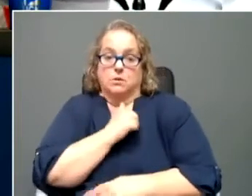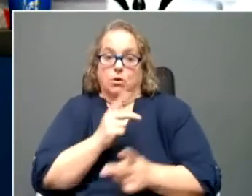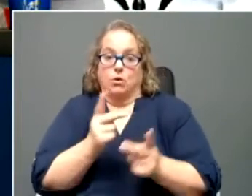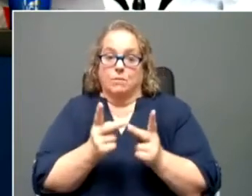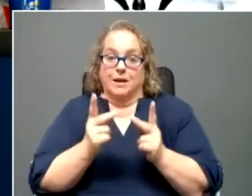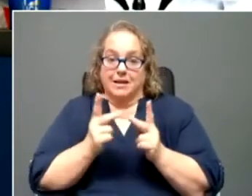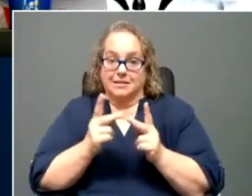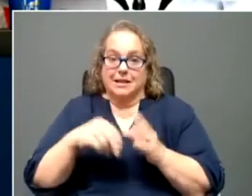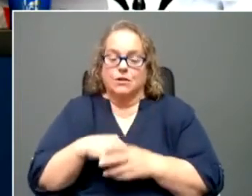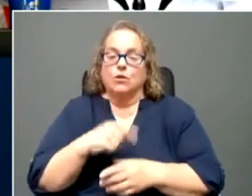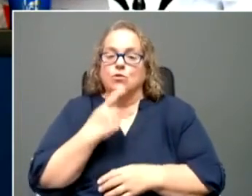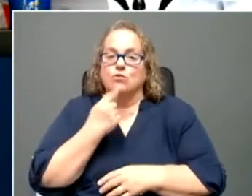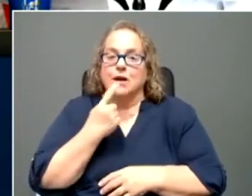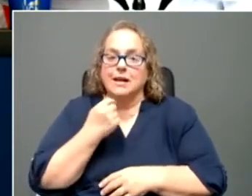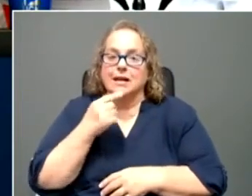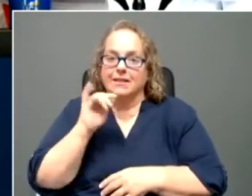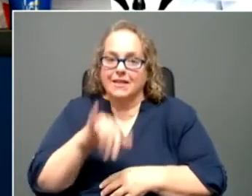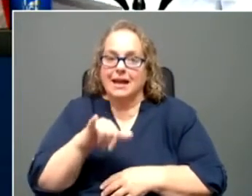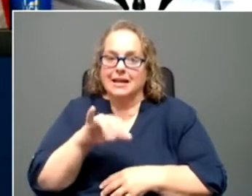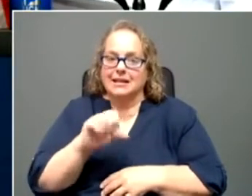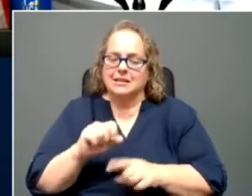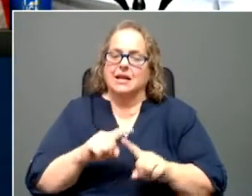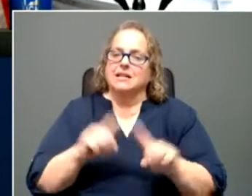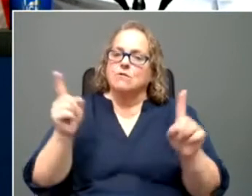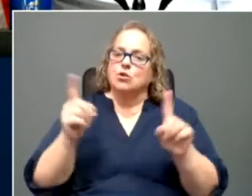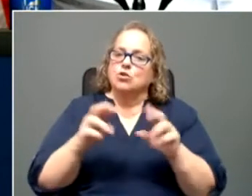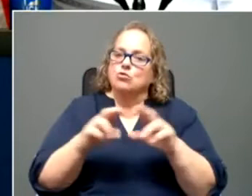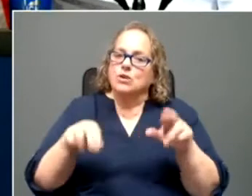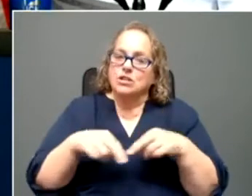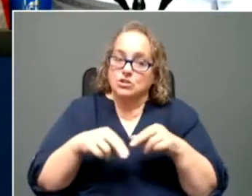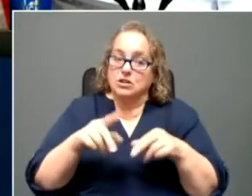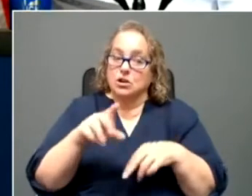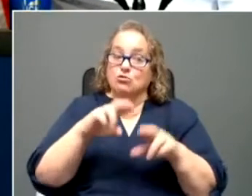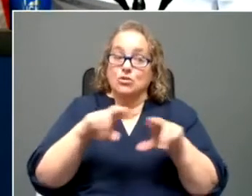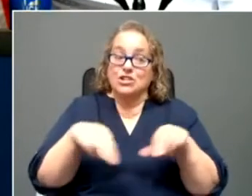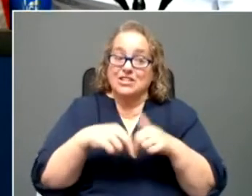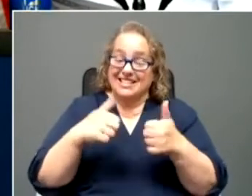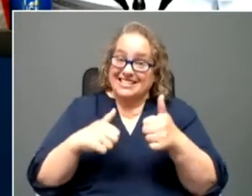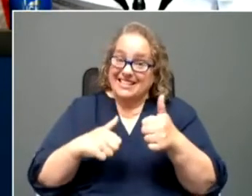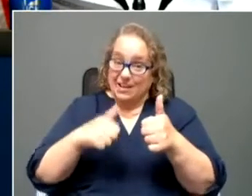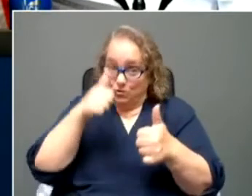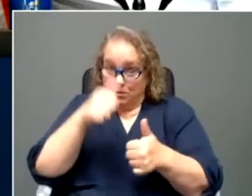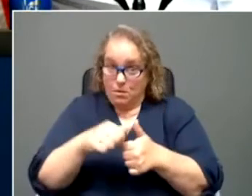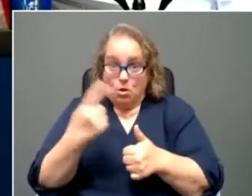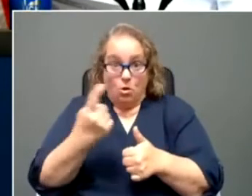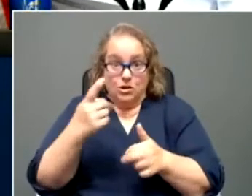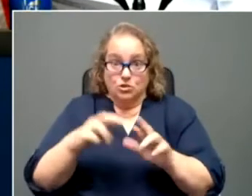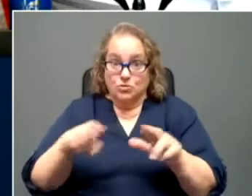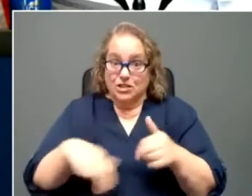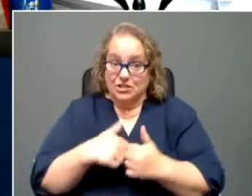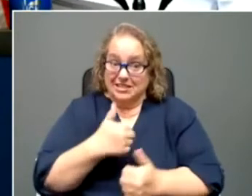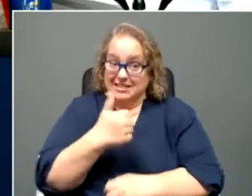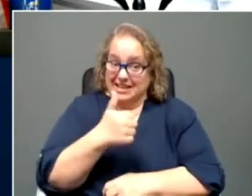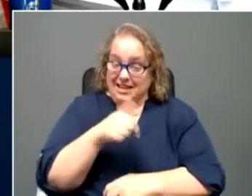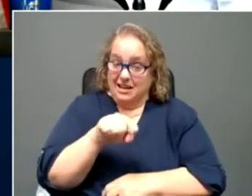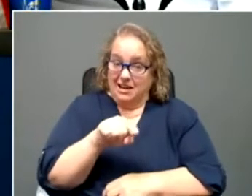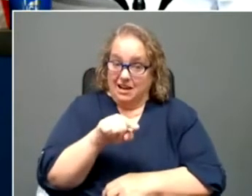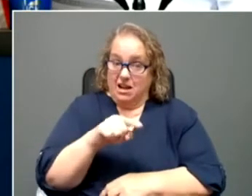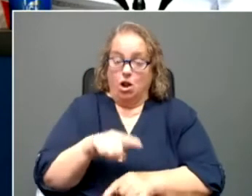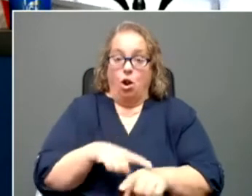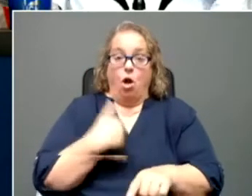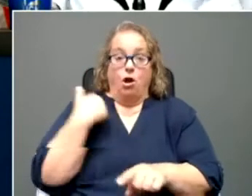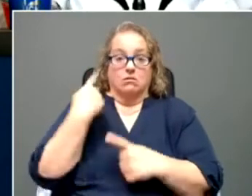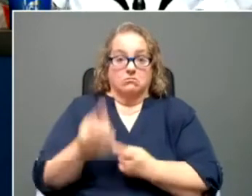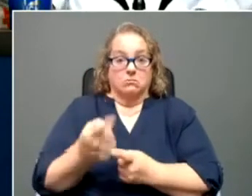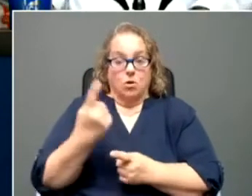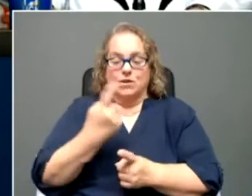in the red and it is a different region, meaning region 10, which for the longest time, um, had been the the one in